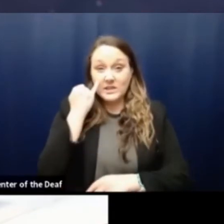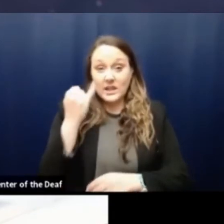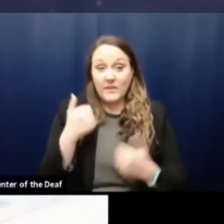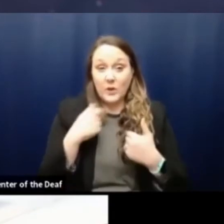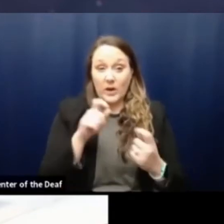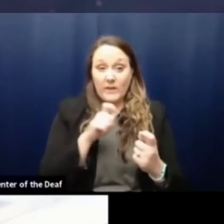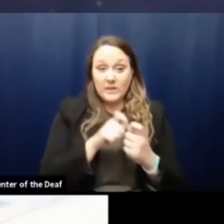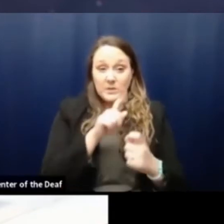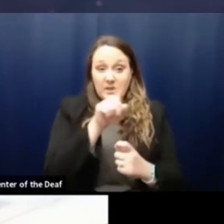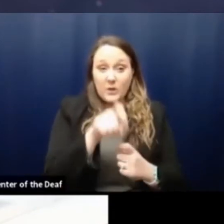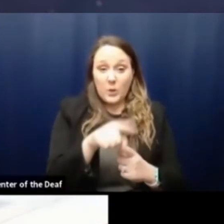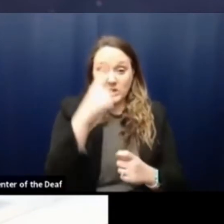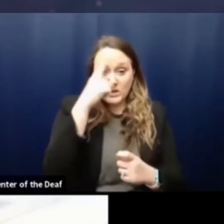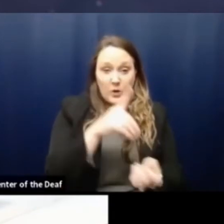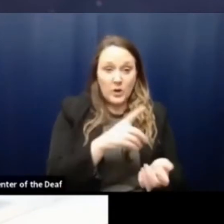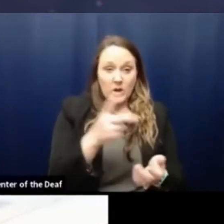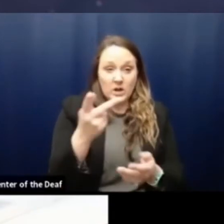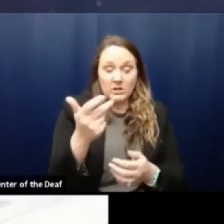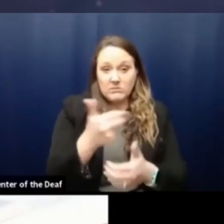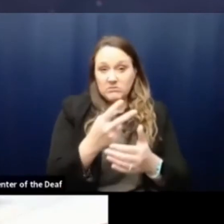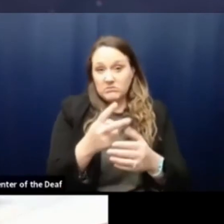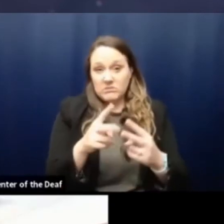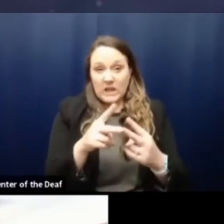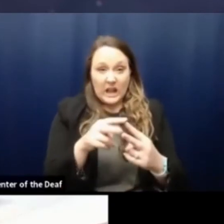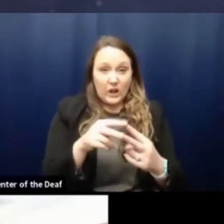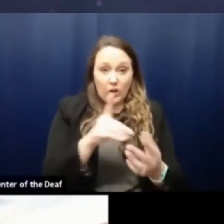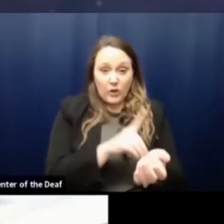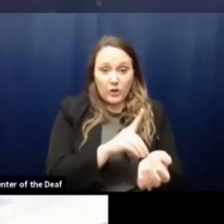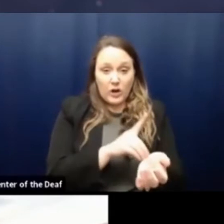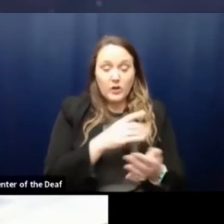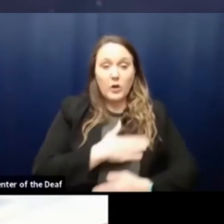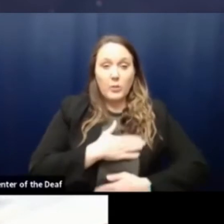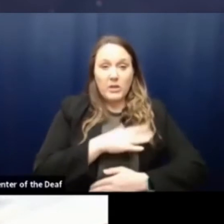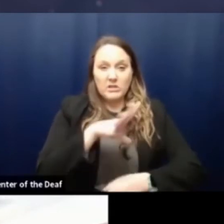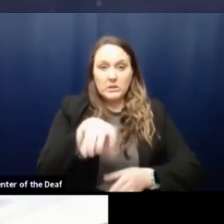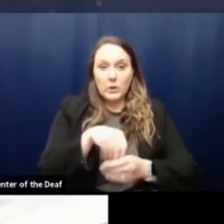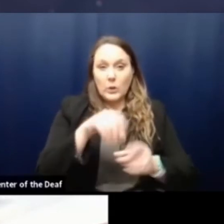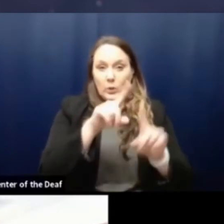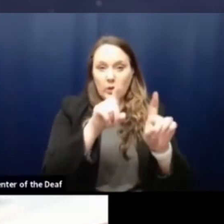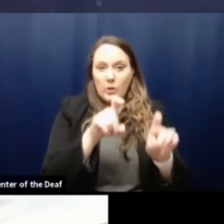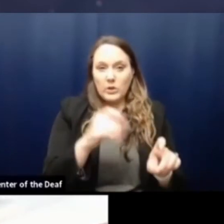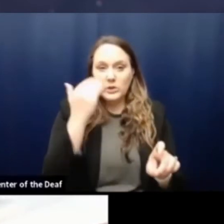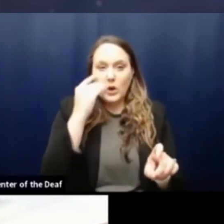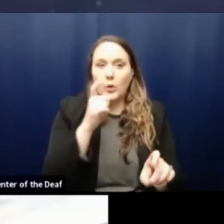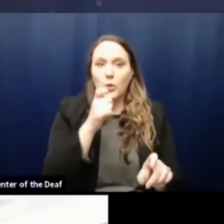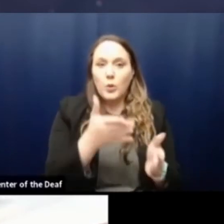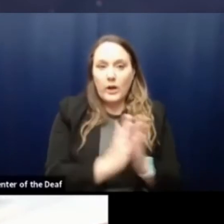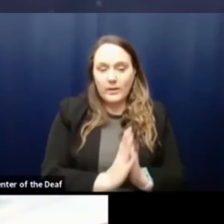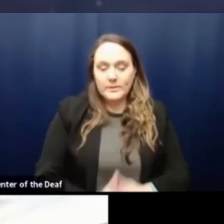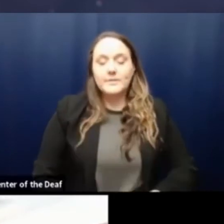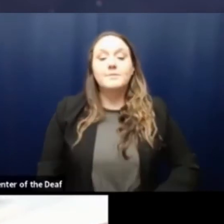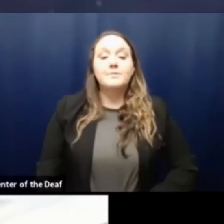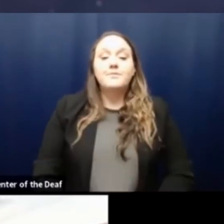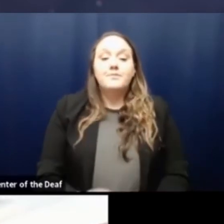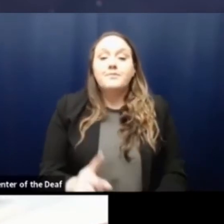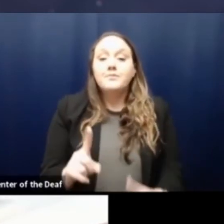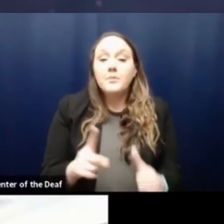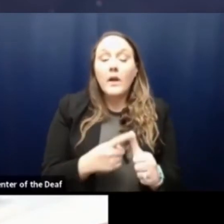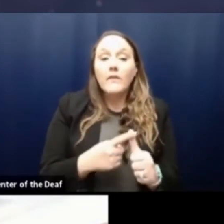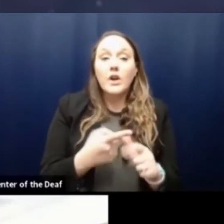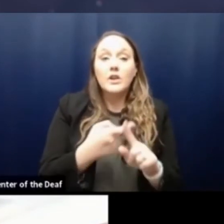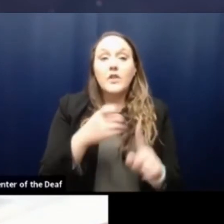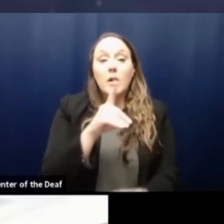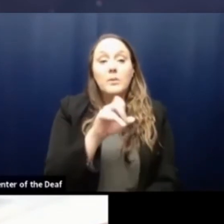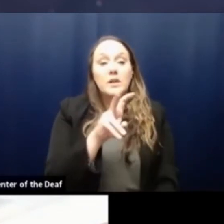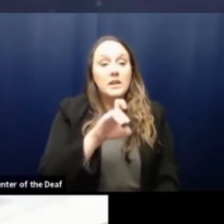geared to either Dr. Gray or Dr. Buchanan, please type that in to your question so we know who to ask it of. The first question we have is from David